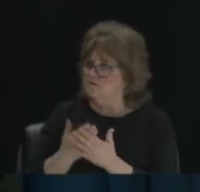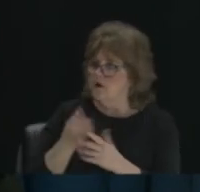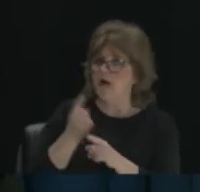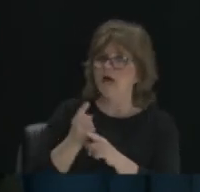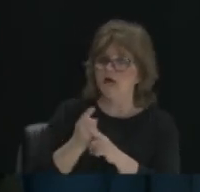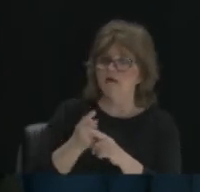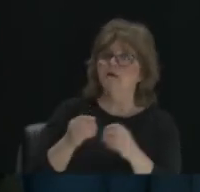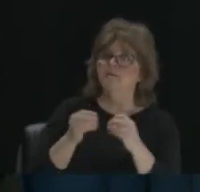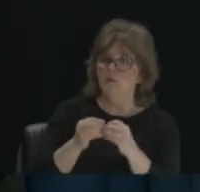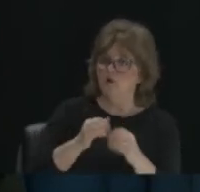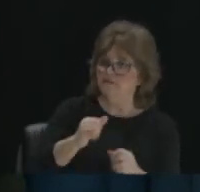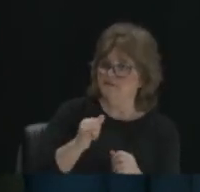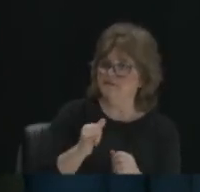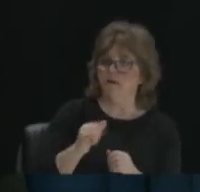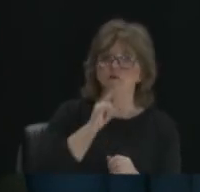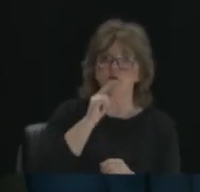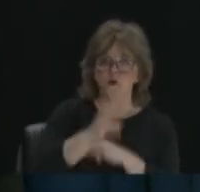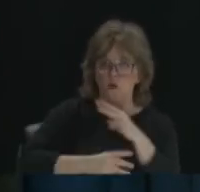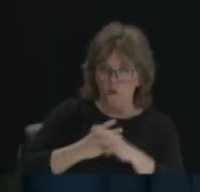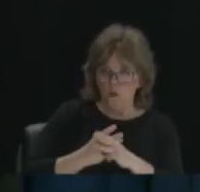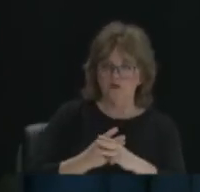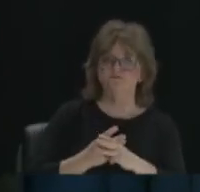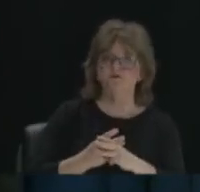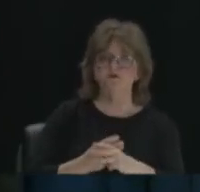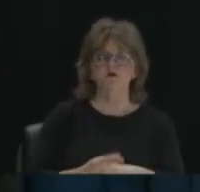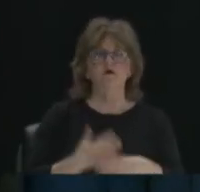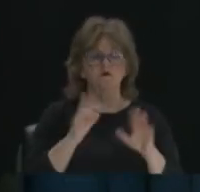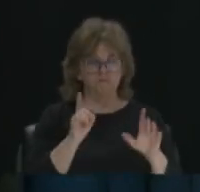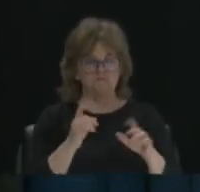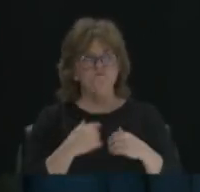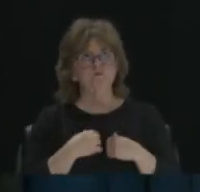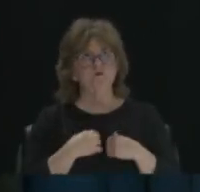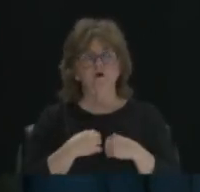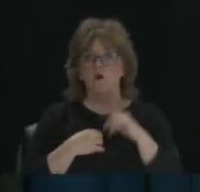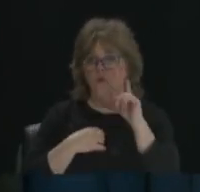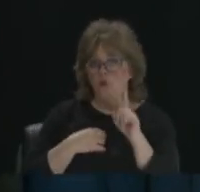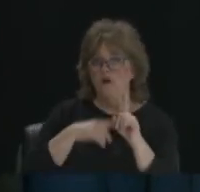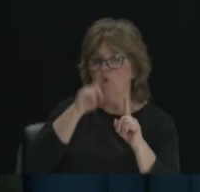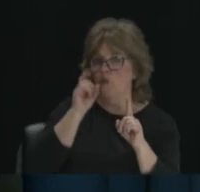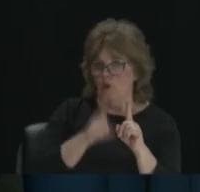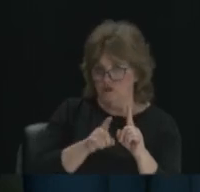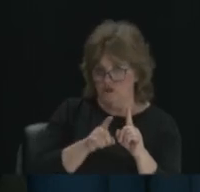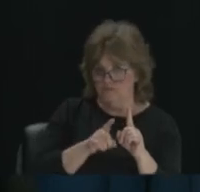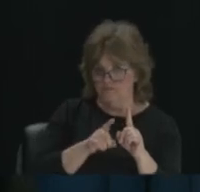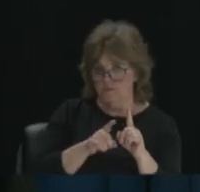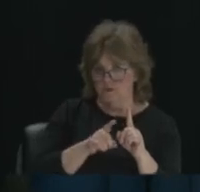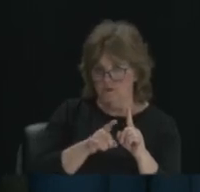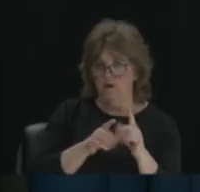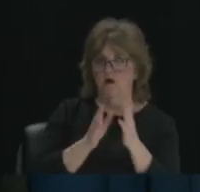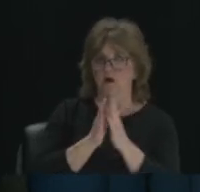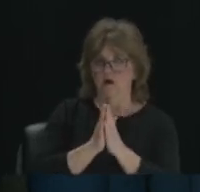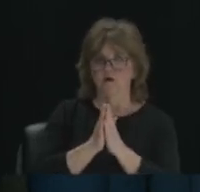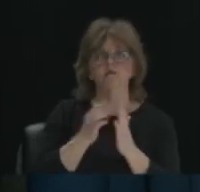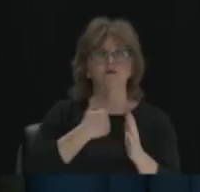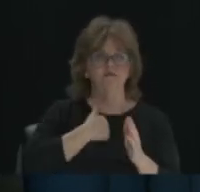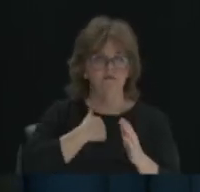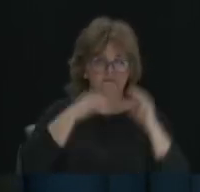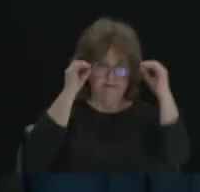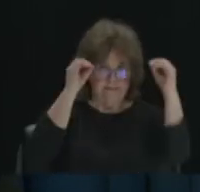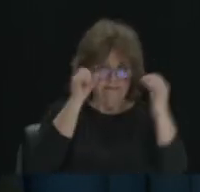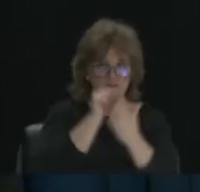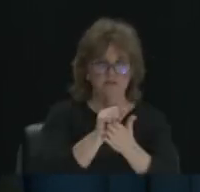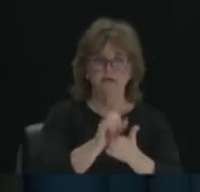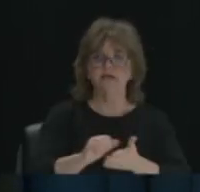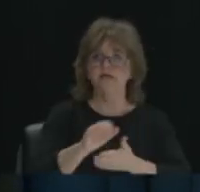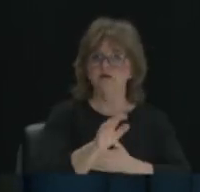communities. That's correct, yes. Which good. Yes. I have one question that I've really been trying to make sure that I get to, and that is that often, and I teach at Sinclair, so I hear